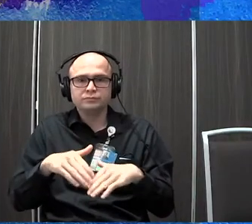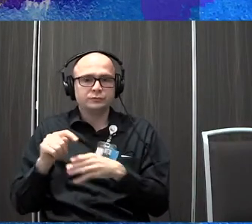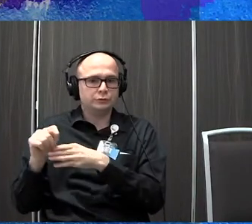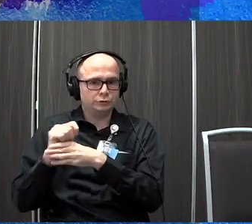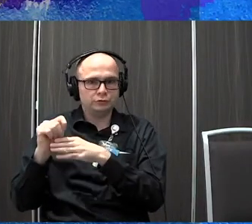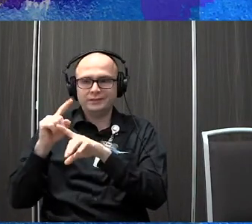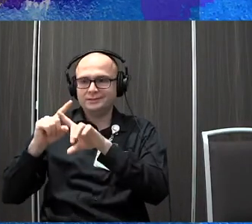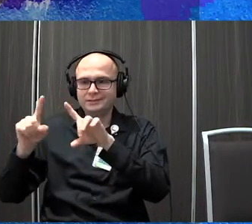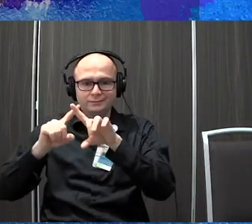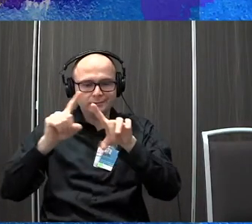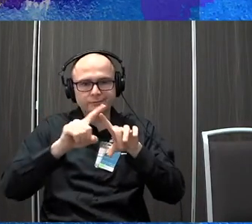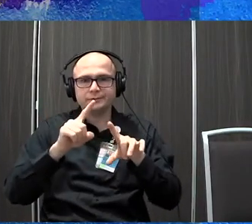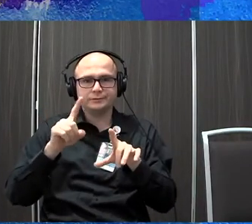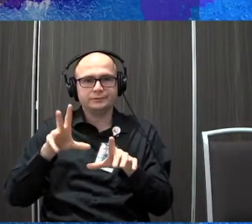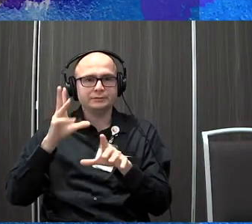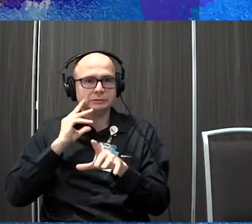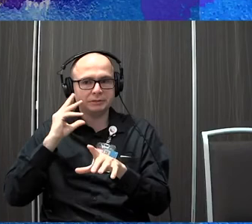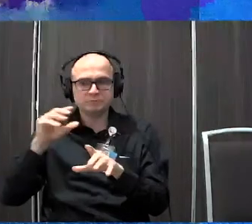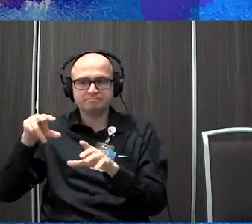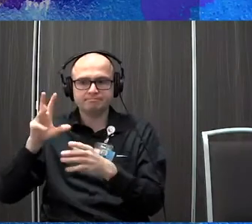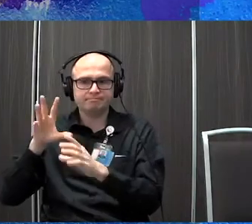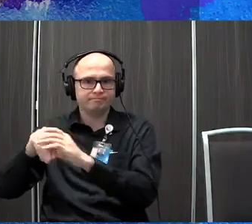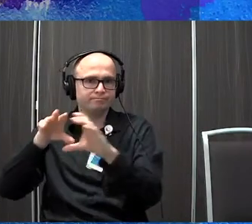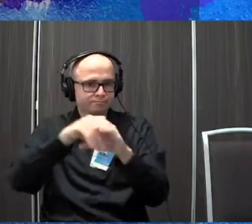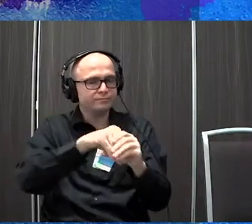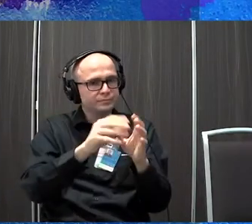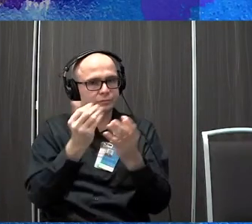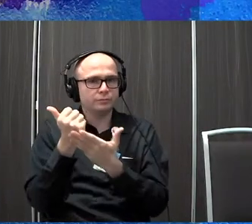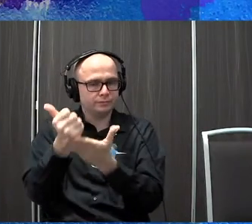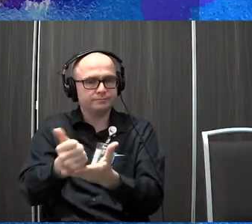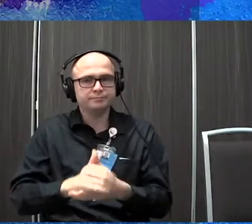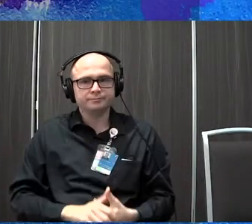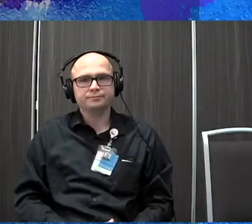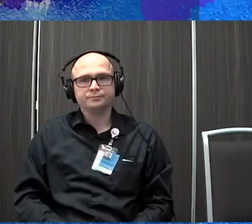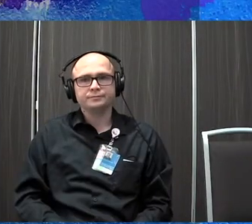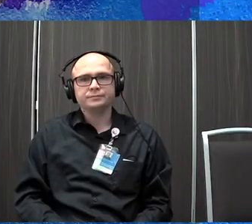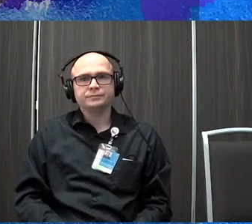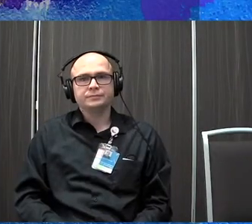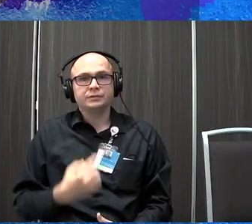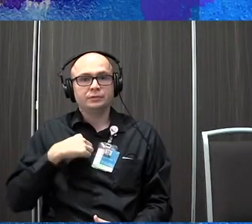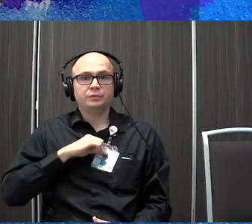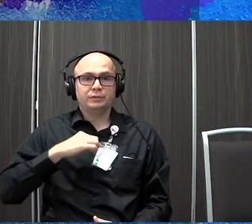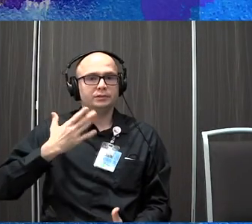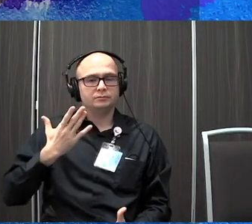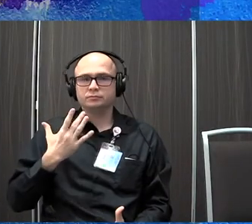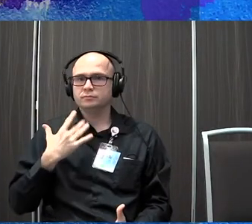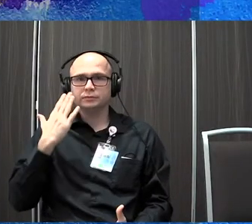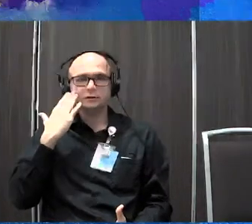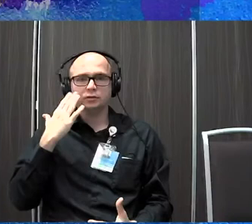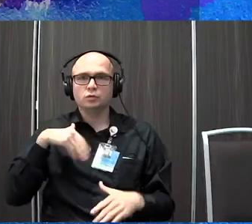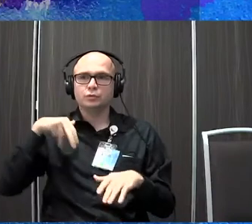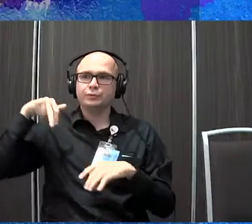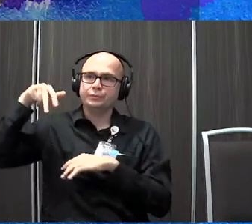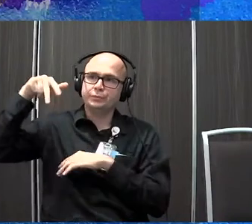on those different surfaces and standing and walking is going to be particularly helpful for them. Something we take for granted, walking up and down the stairs.